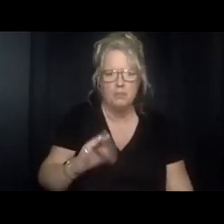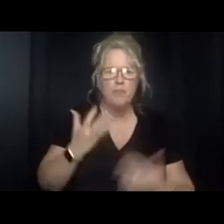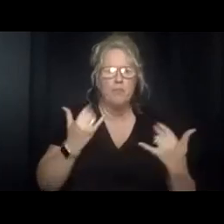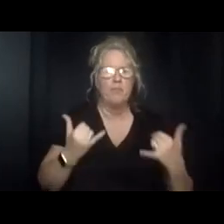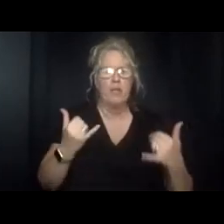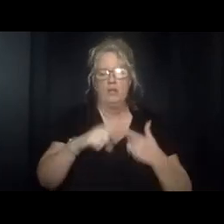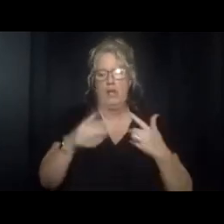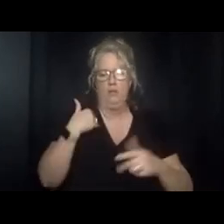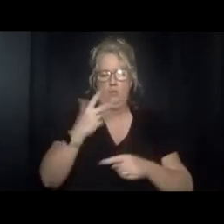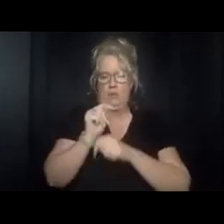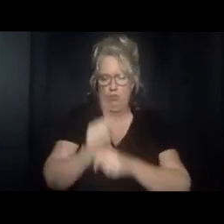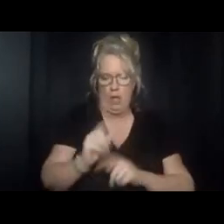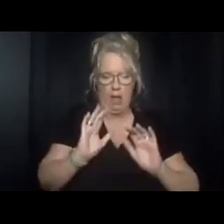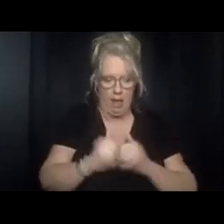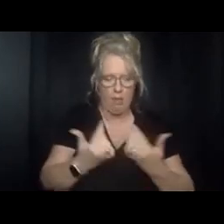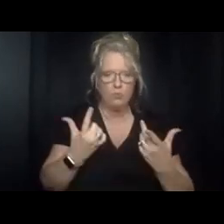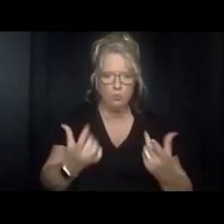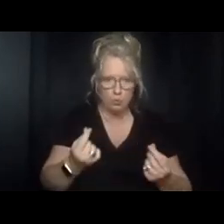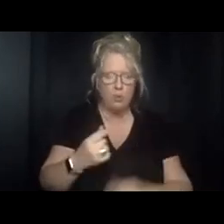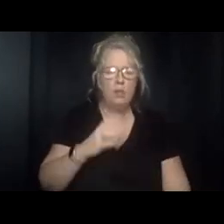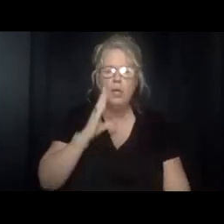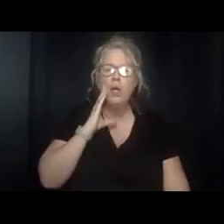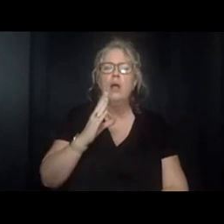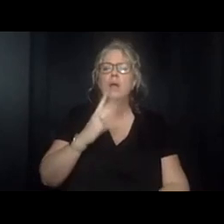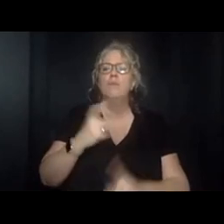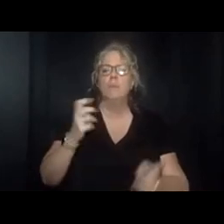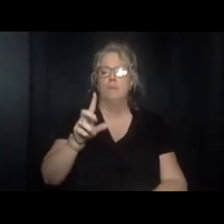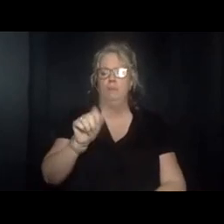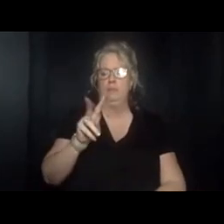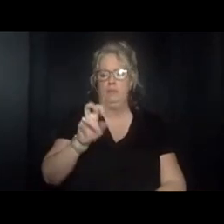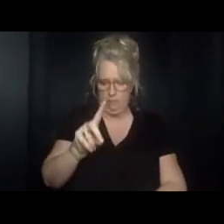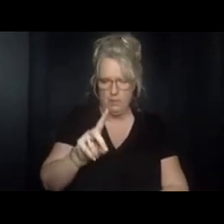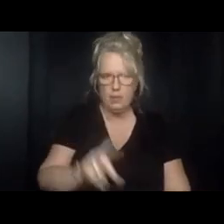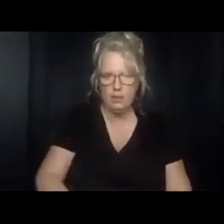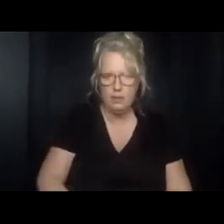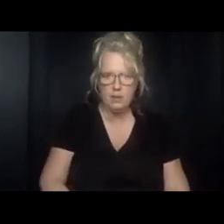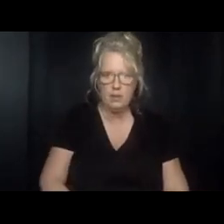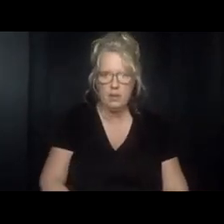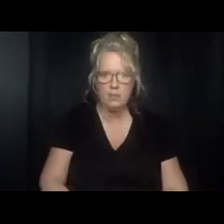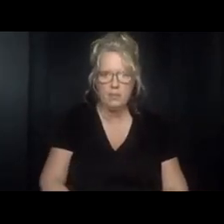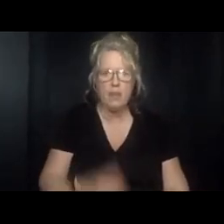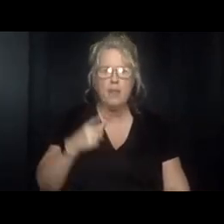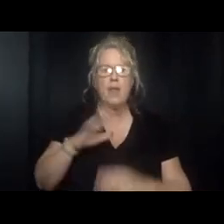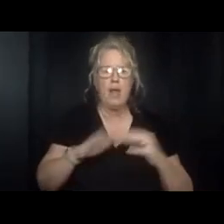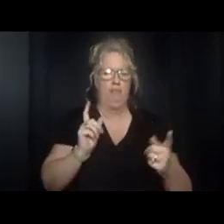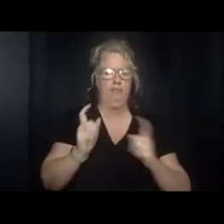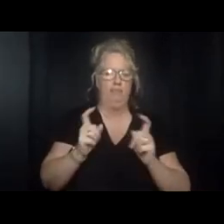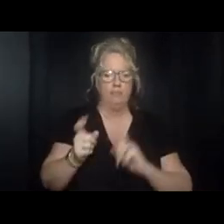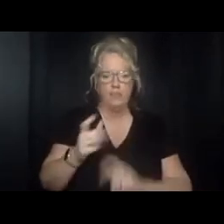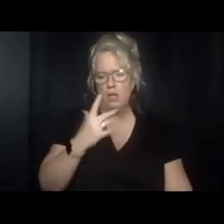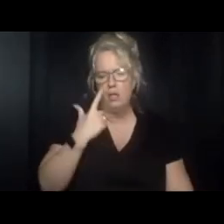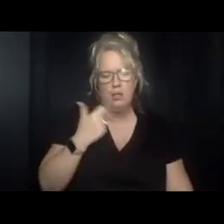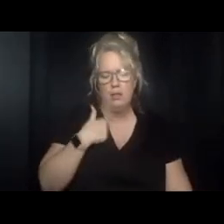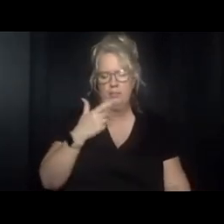traditional person-centered planning is done we're going to hear from our guest david who has modified person-centered planning